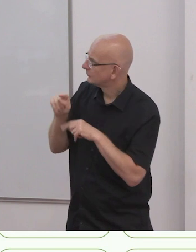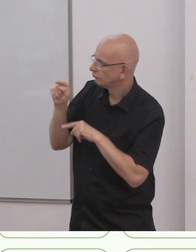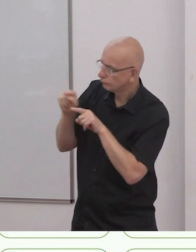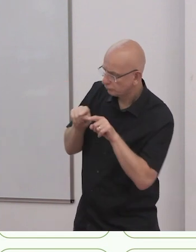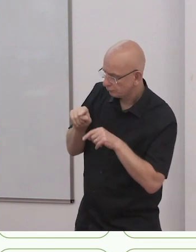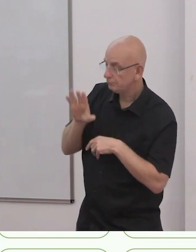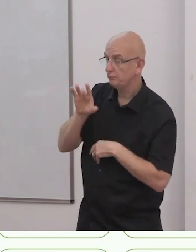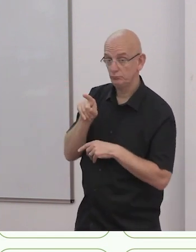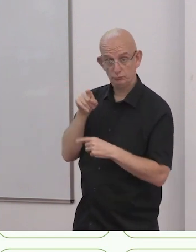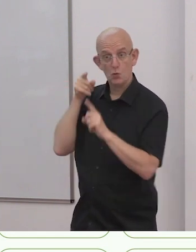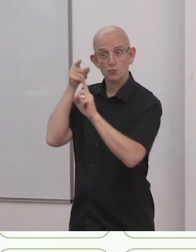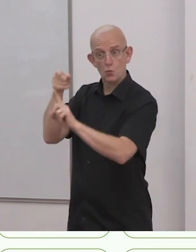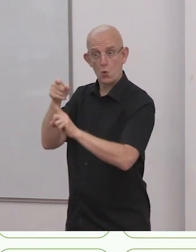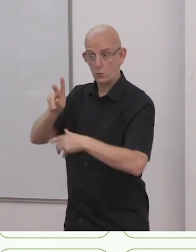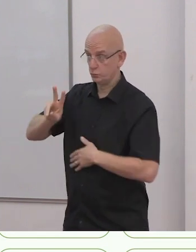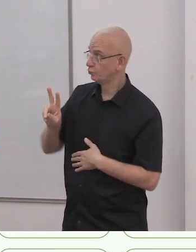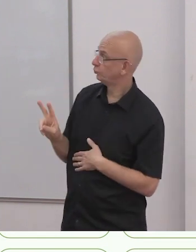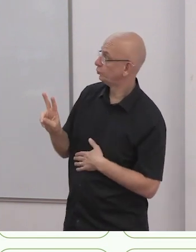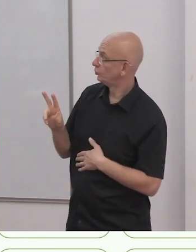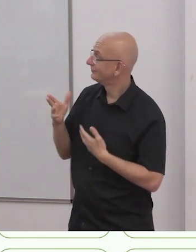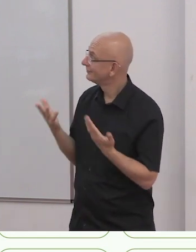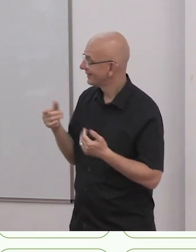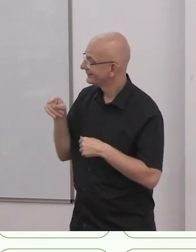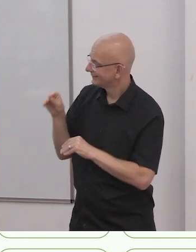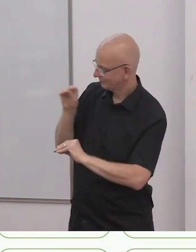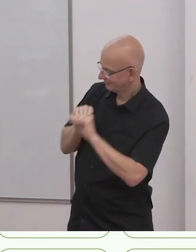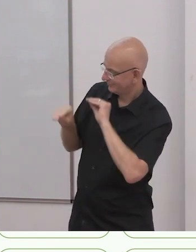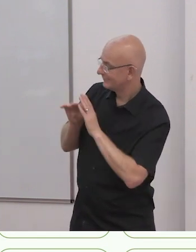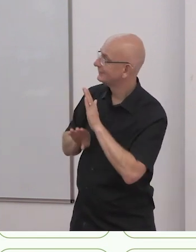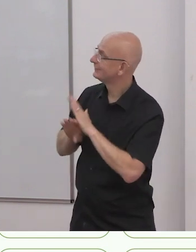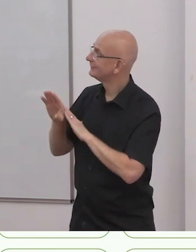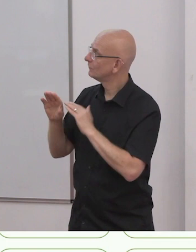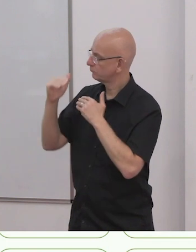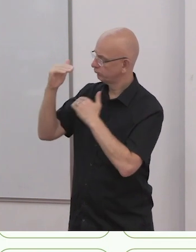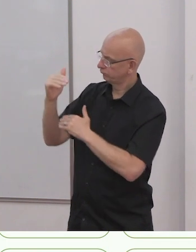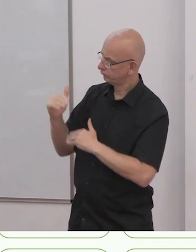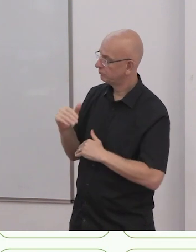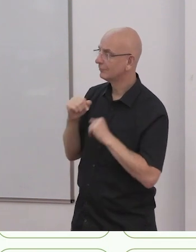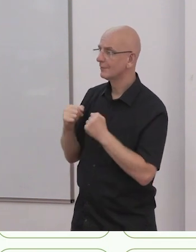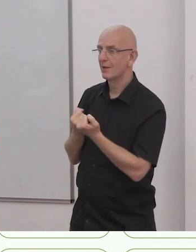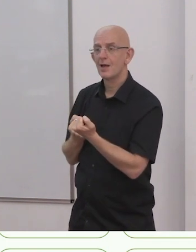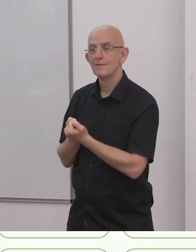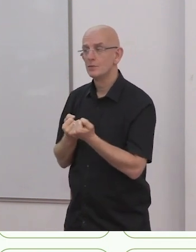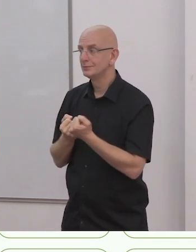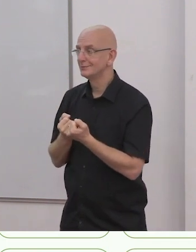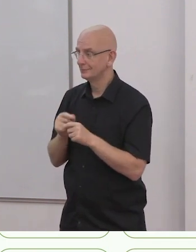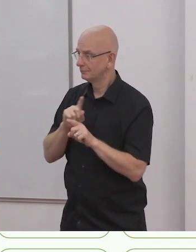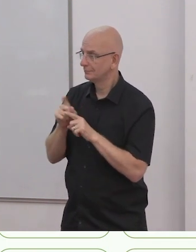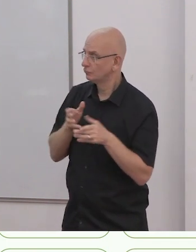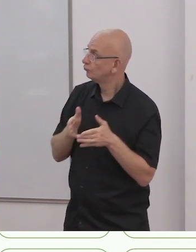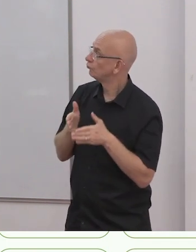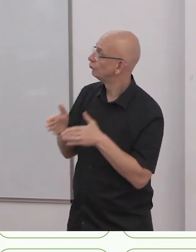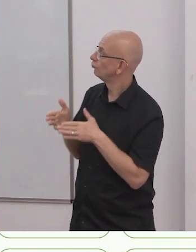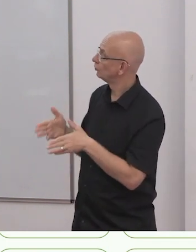of advocacy tools to support members' advocacy work at all levels. These